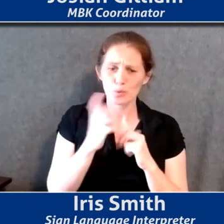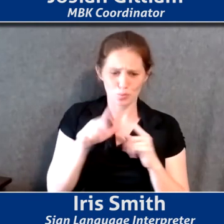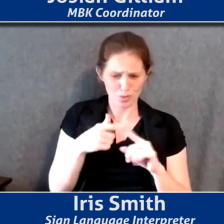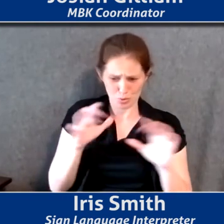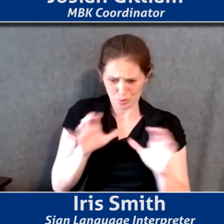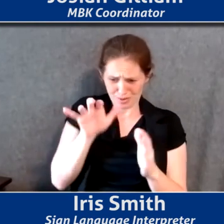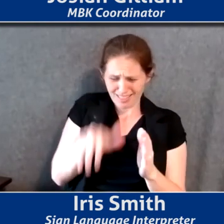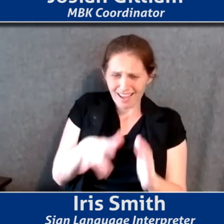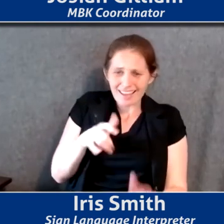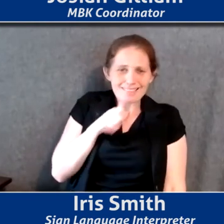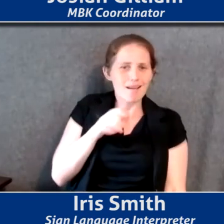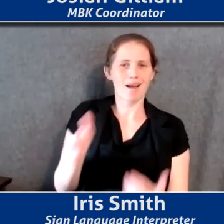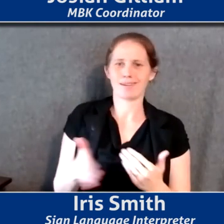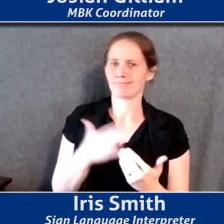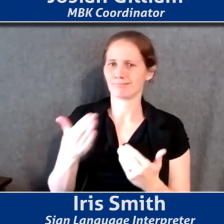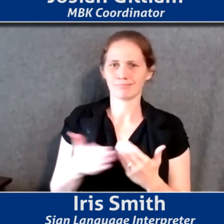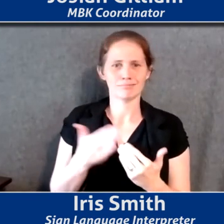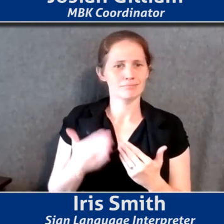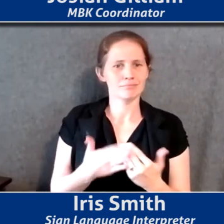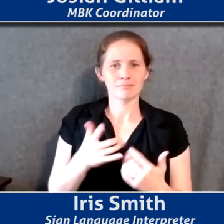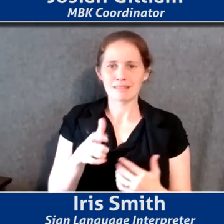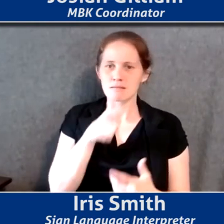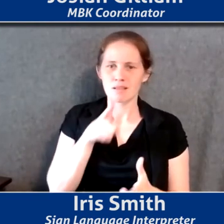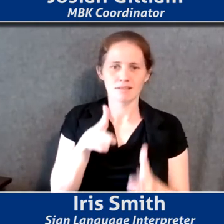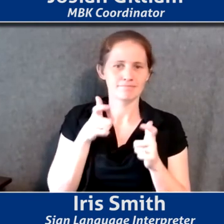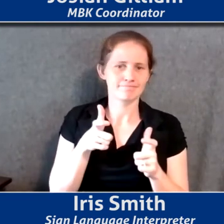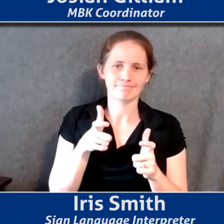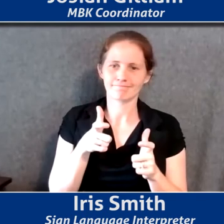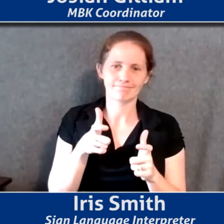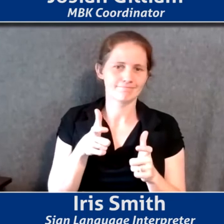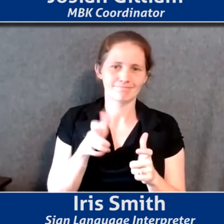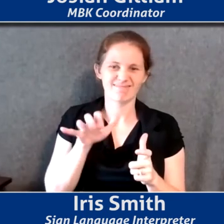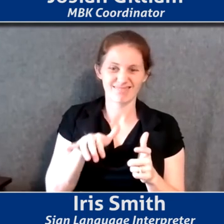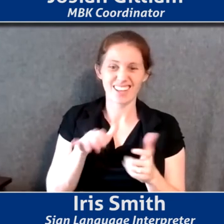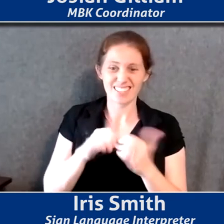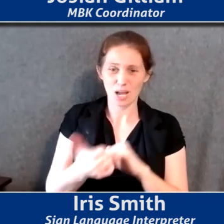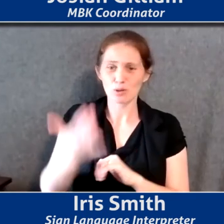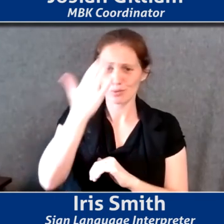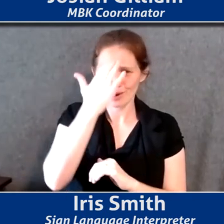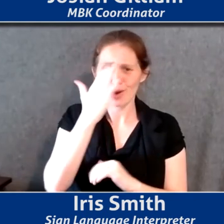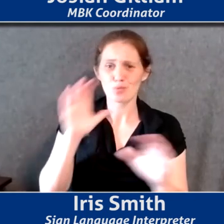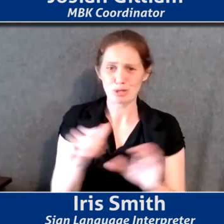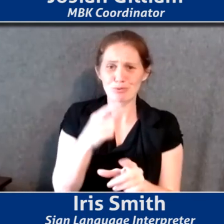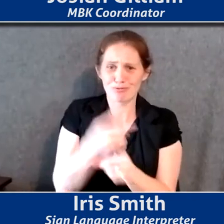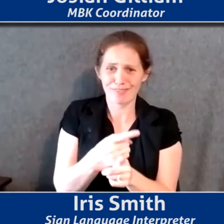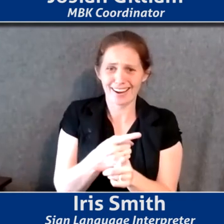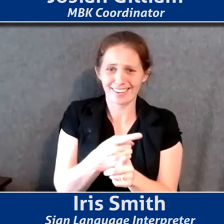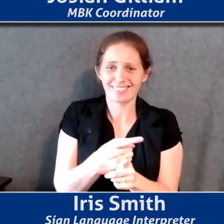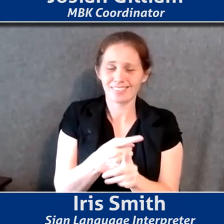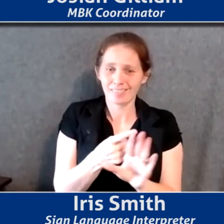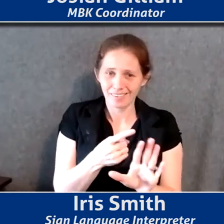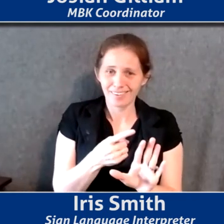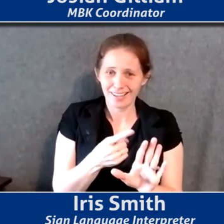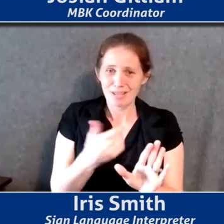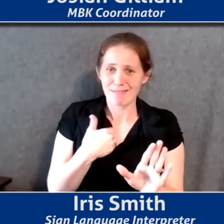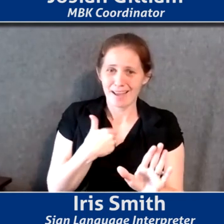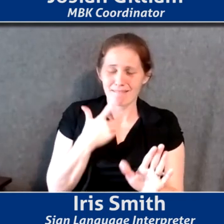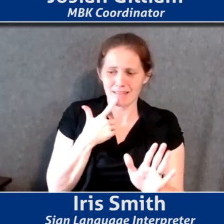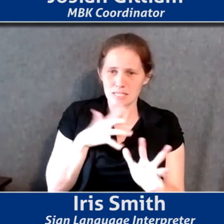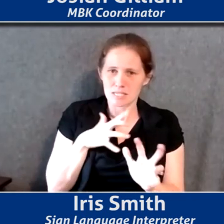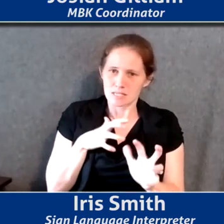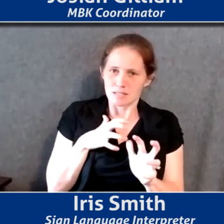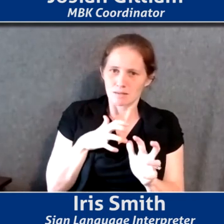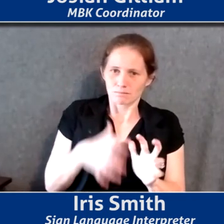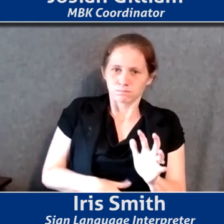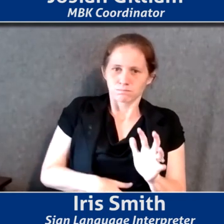it. It's not easy and it's not quick. That's probably the way that we know we're actually doing something right. Um, you have that very tense feeling